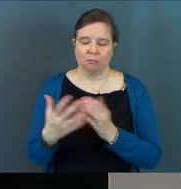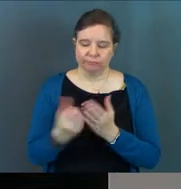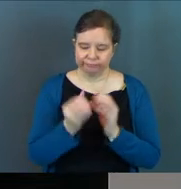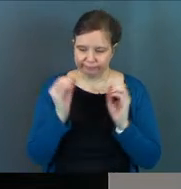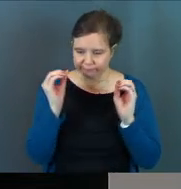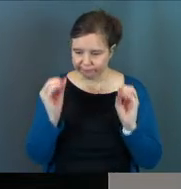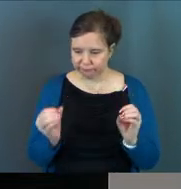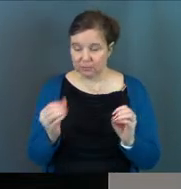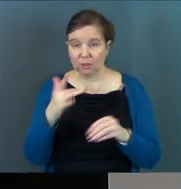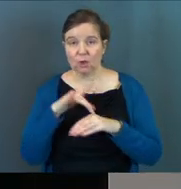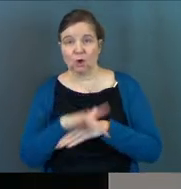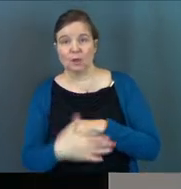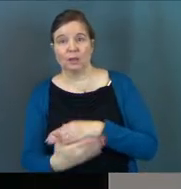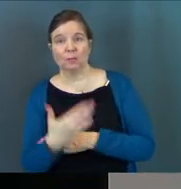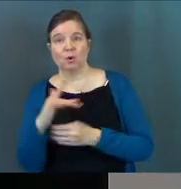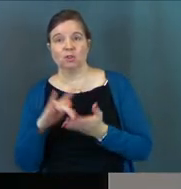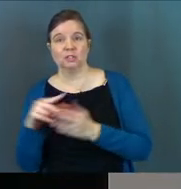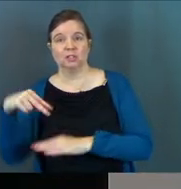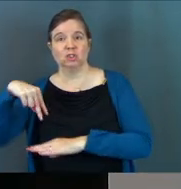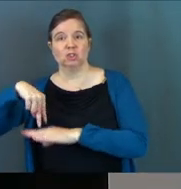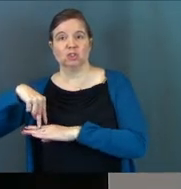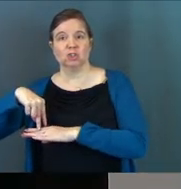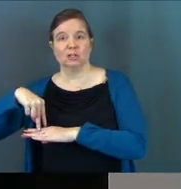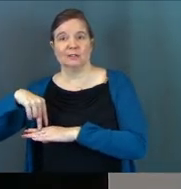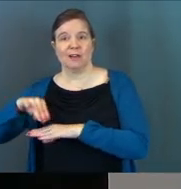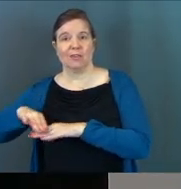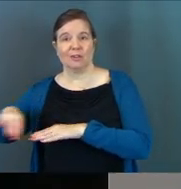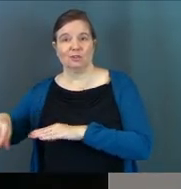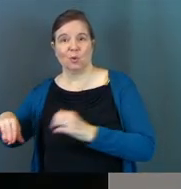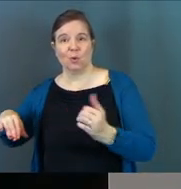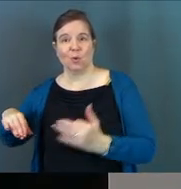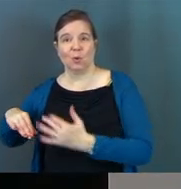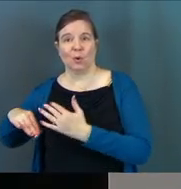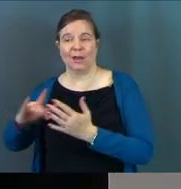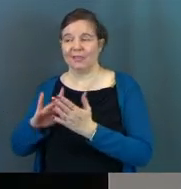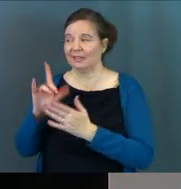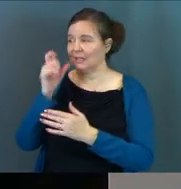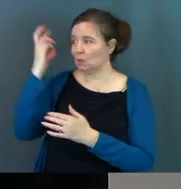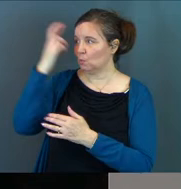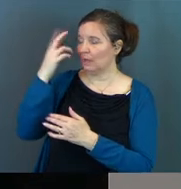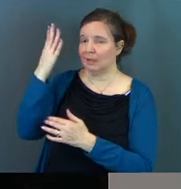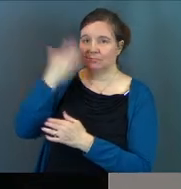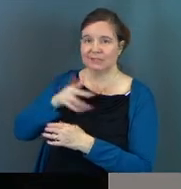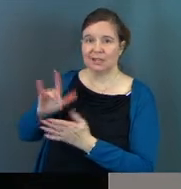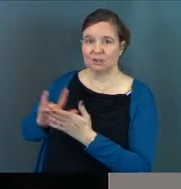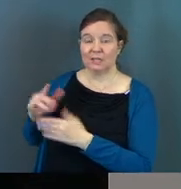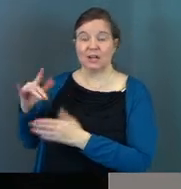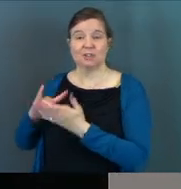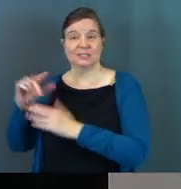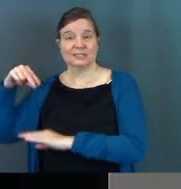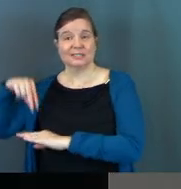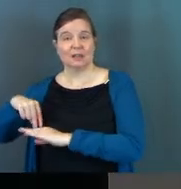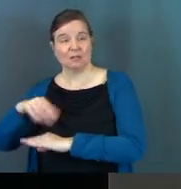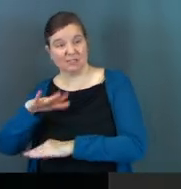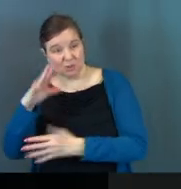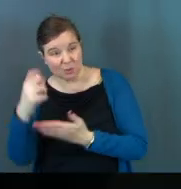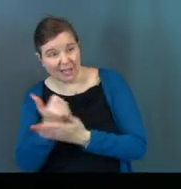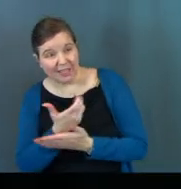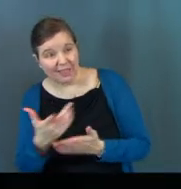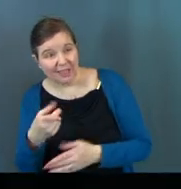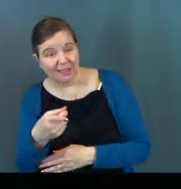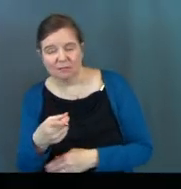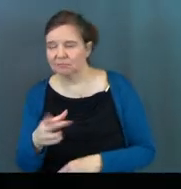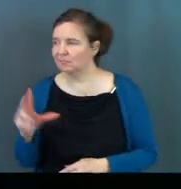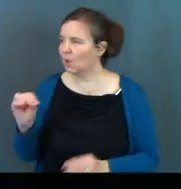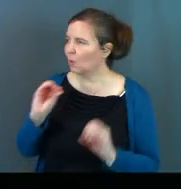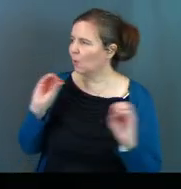Early in the morning, Jesus stood on the shore, but the disciples did not realize that it was Jesus. Now Jesus is standing on the shore and he says, did you catch anything?